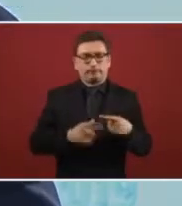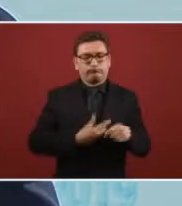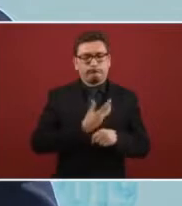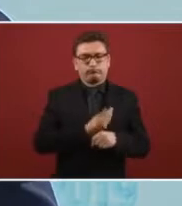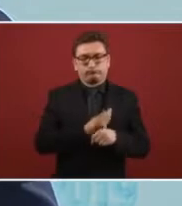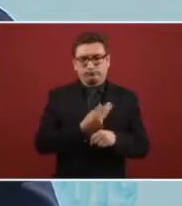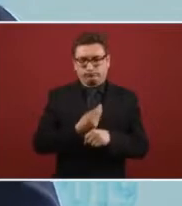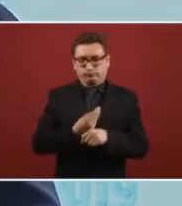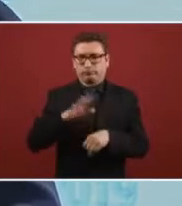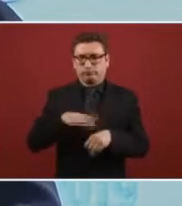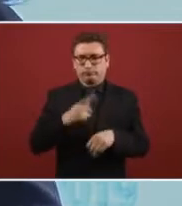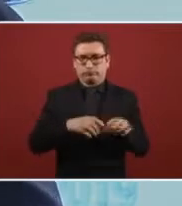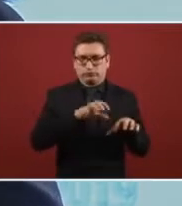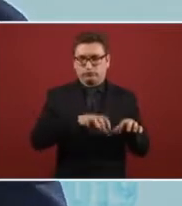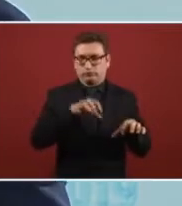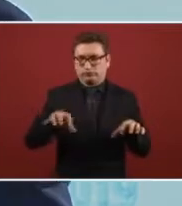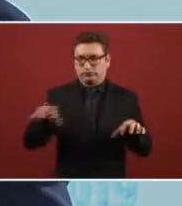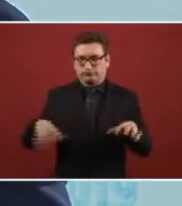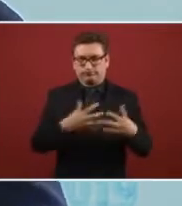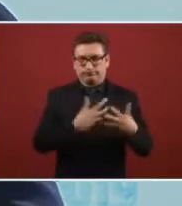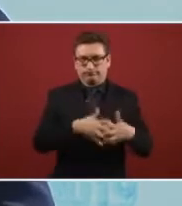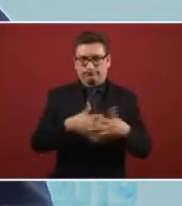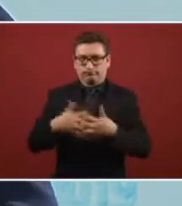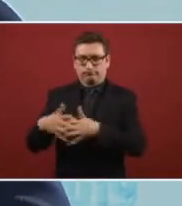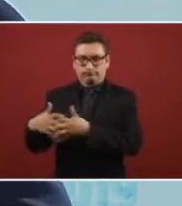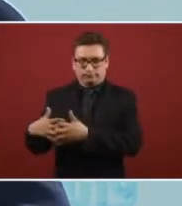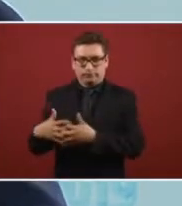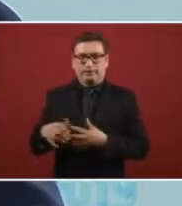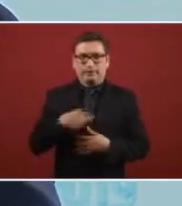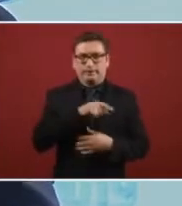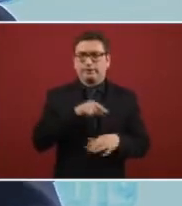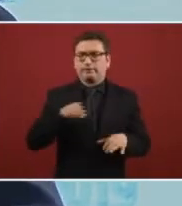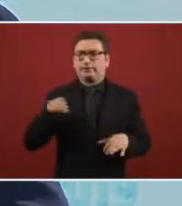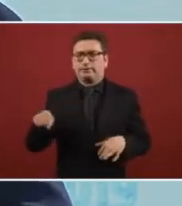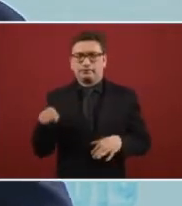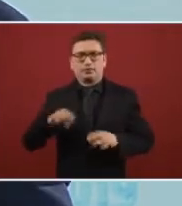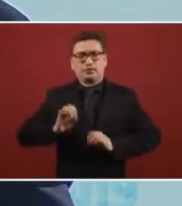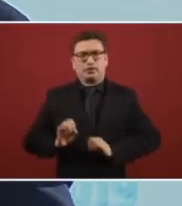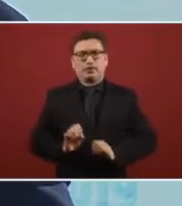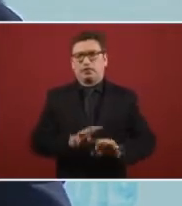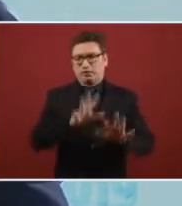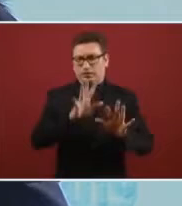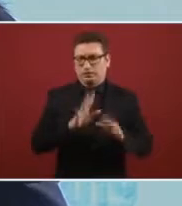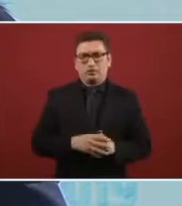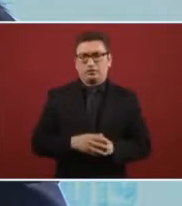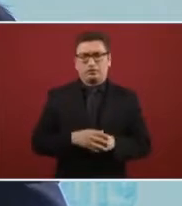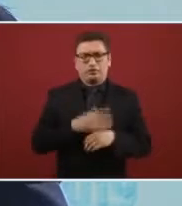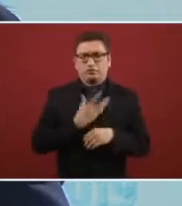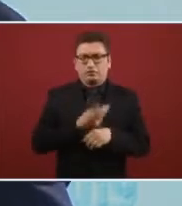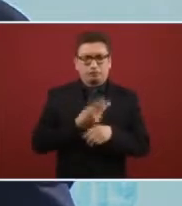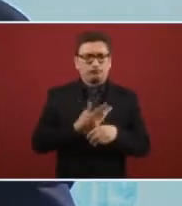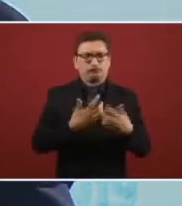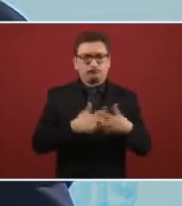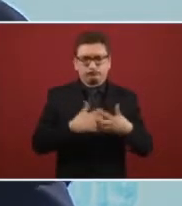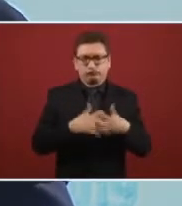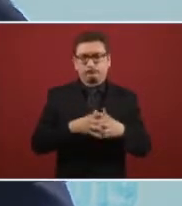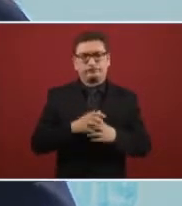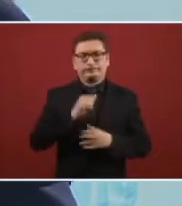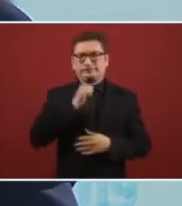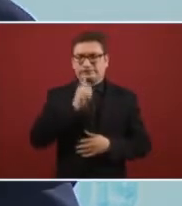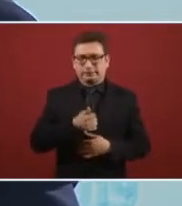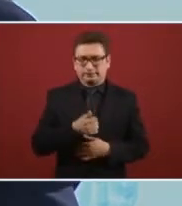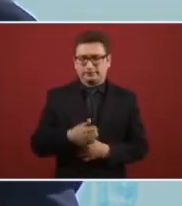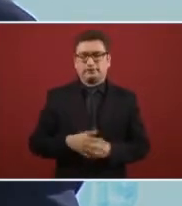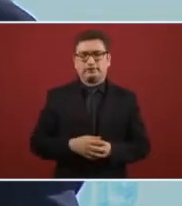that was emergent because the refineries were practically well... very poor